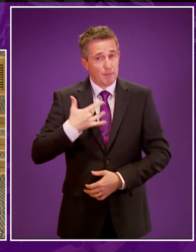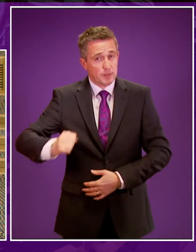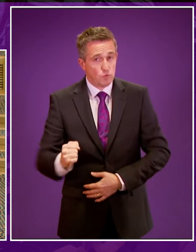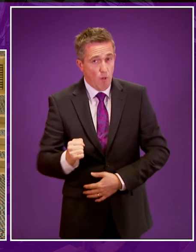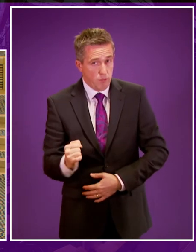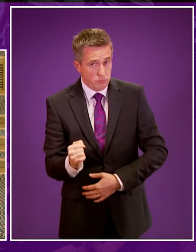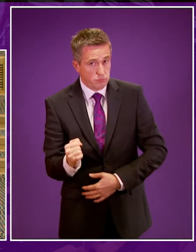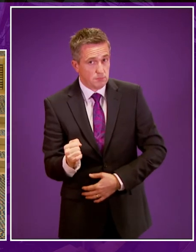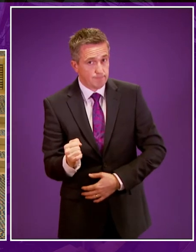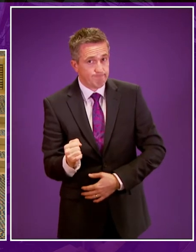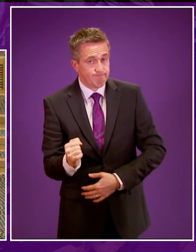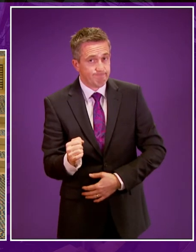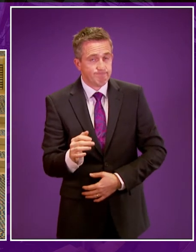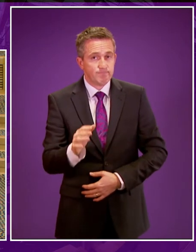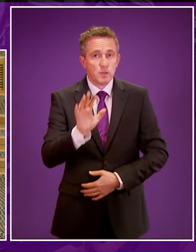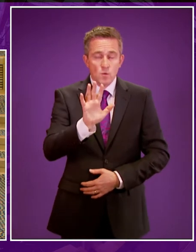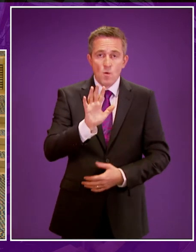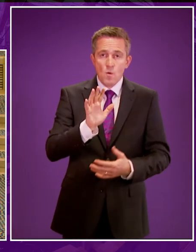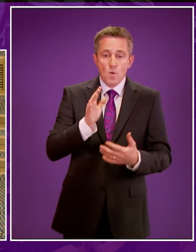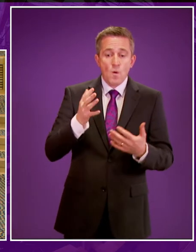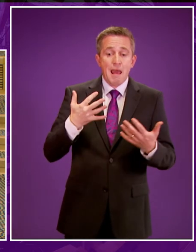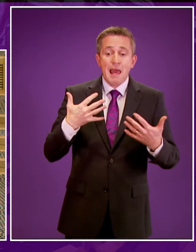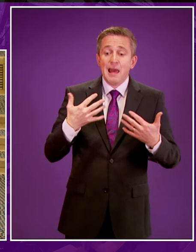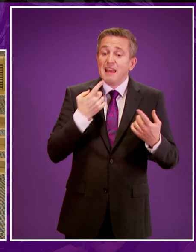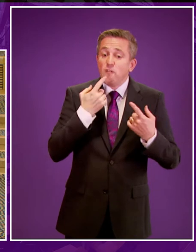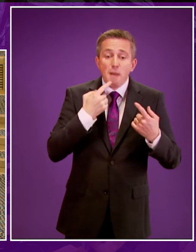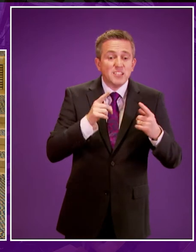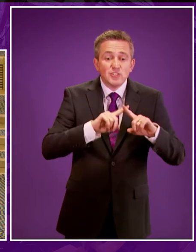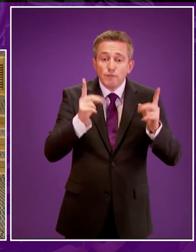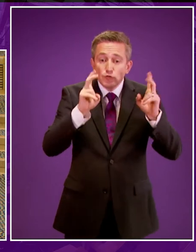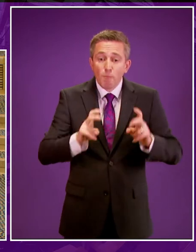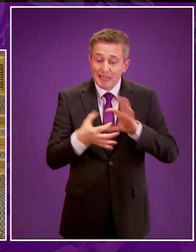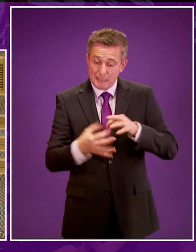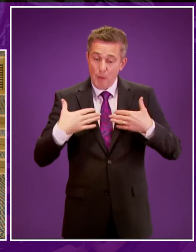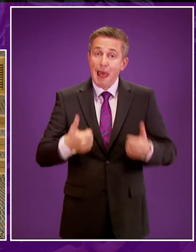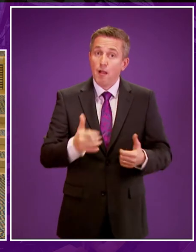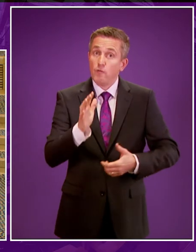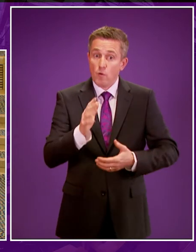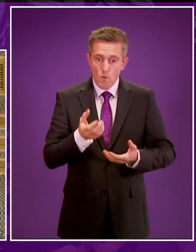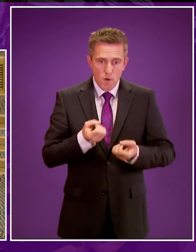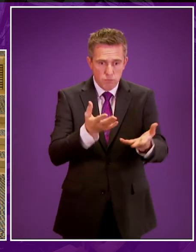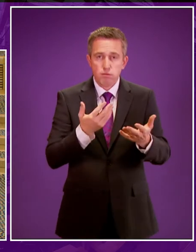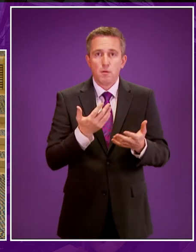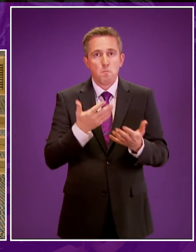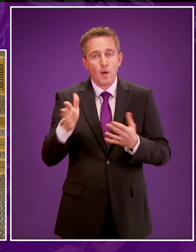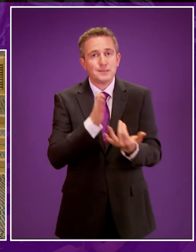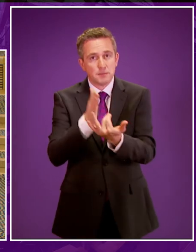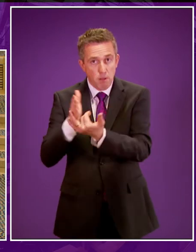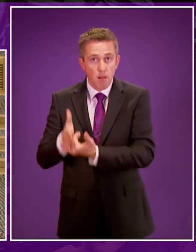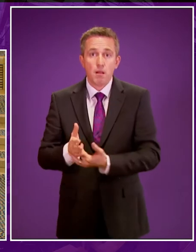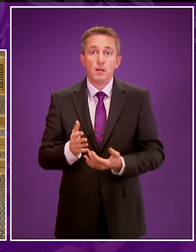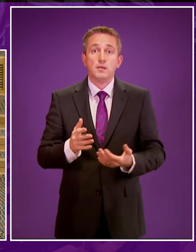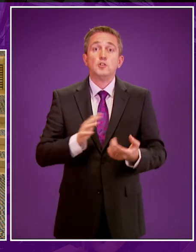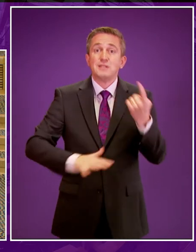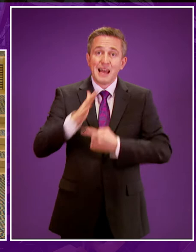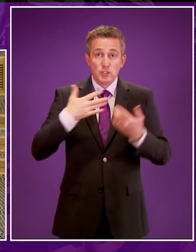example, we will increase the availability of relevant health information in BSL. This will include making sure that information on national health screening